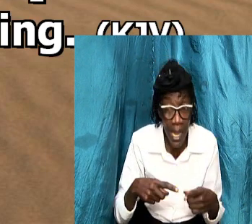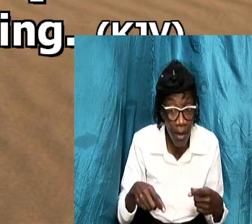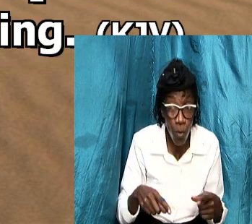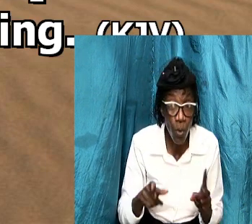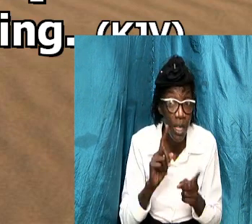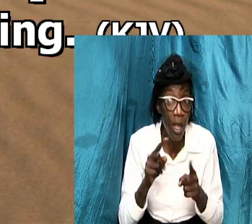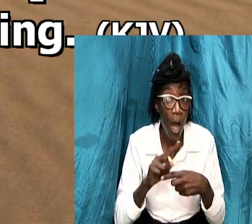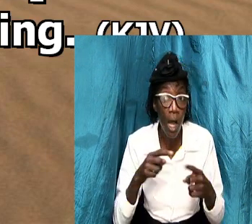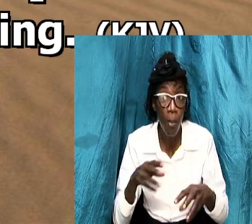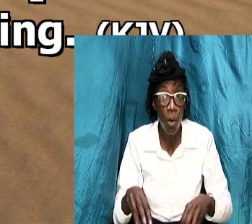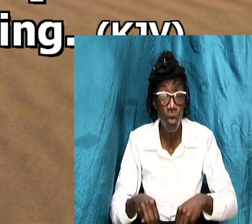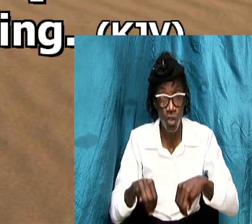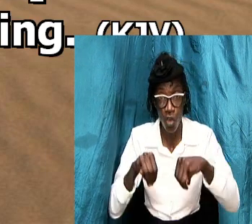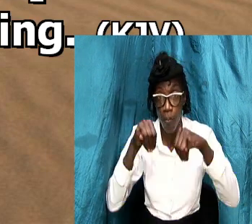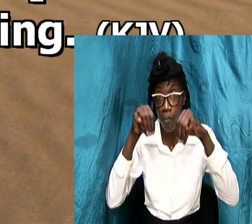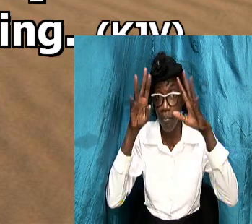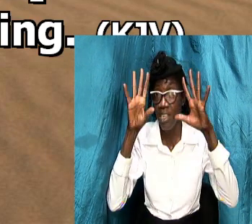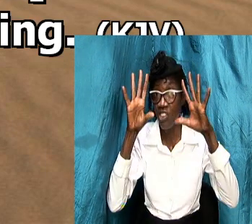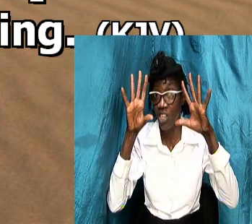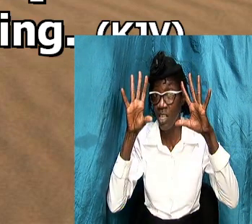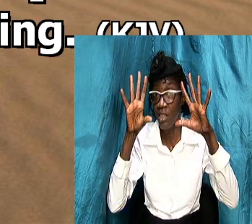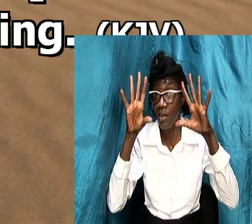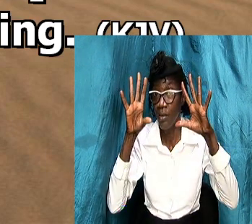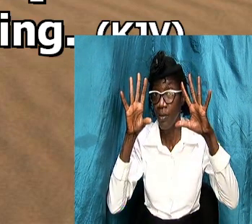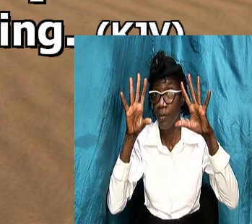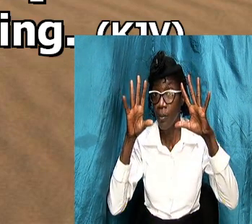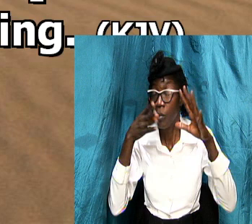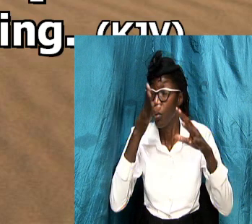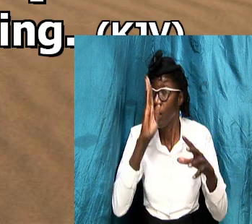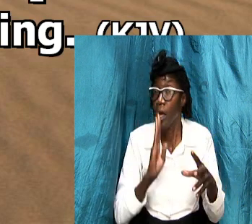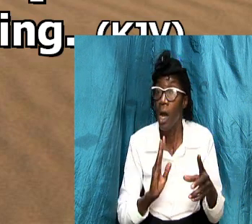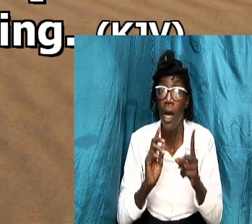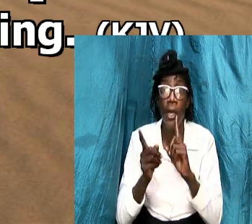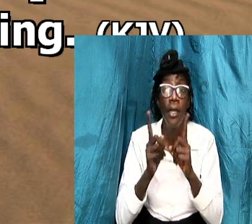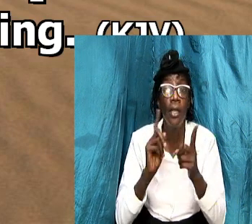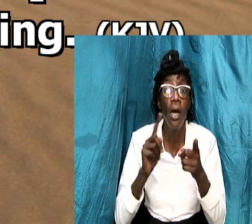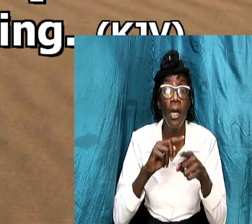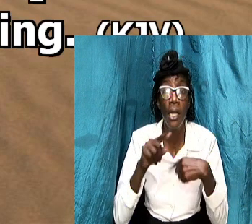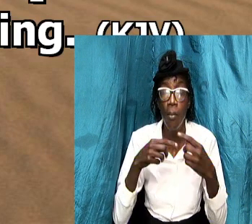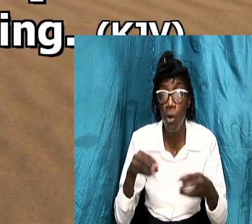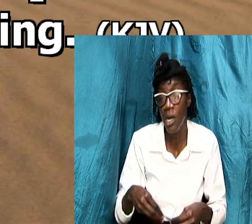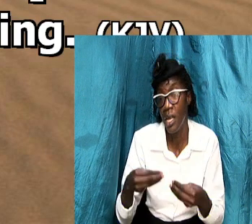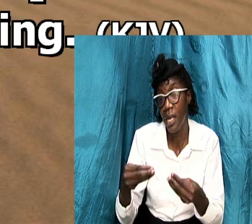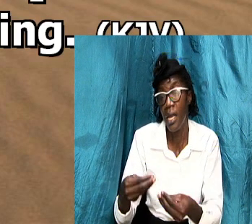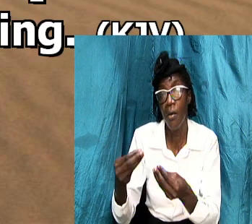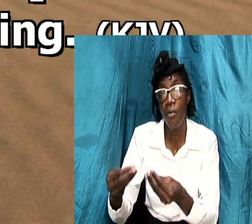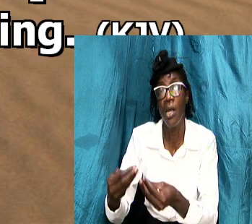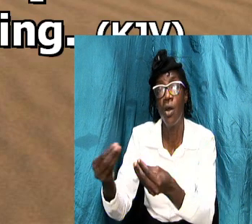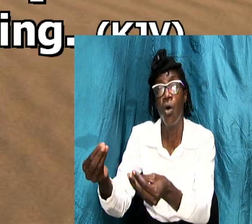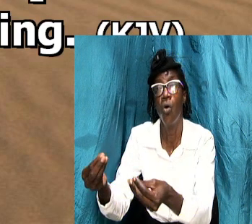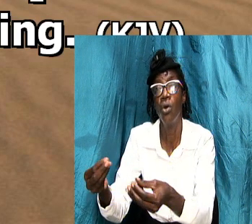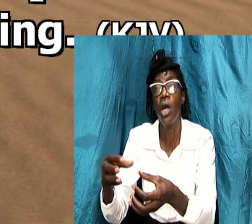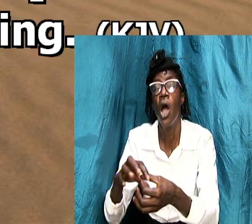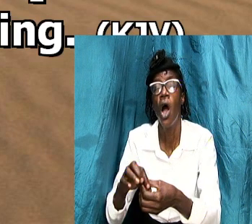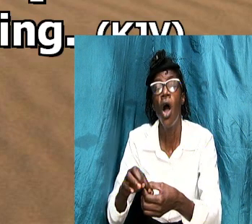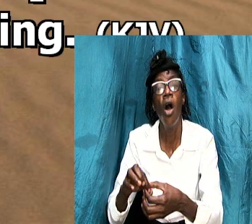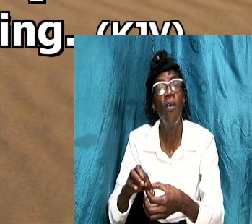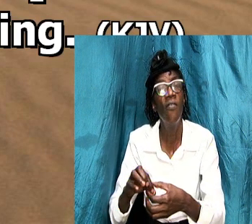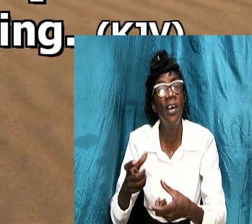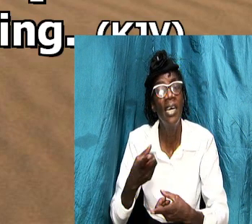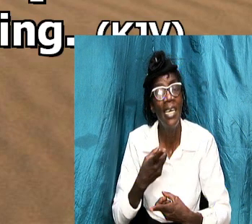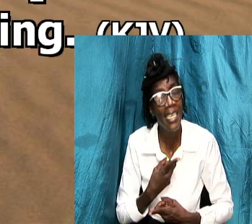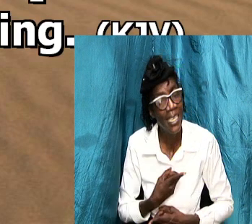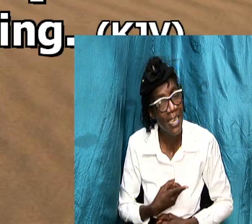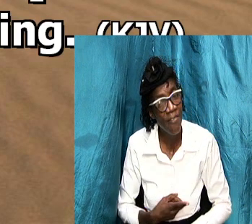and i go over as i reiterate it god is talking about the carrying out of a divinely